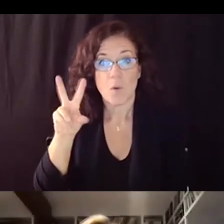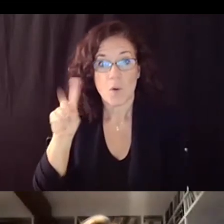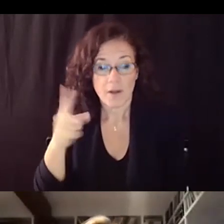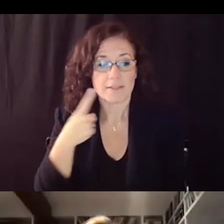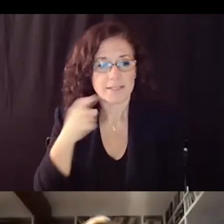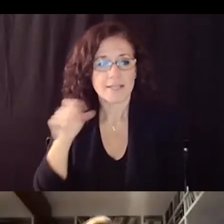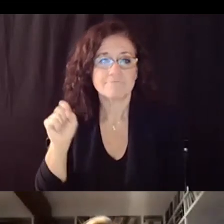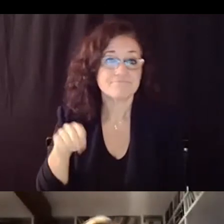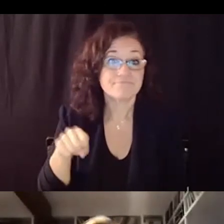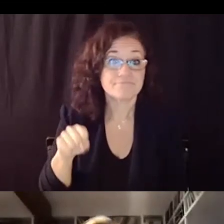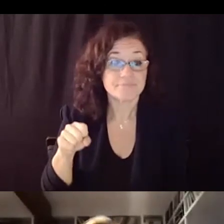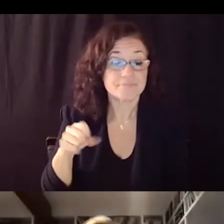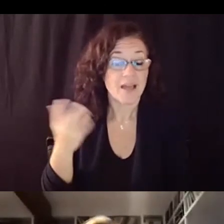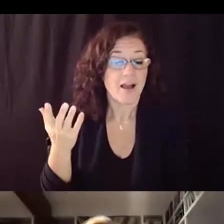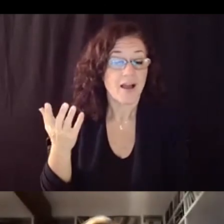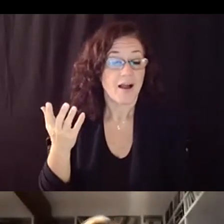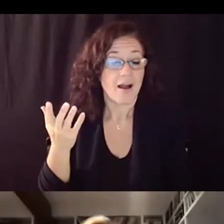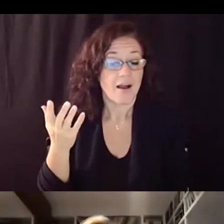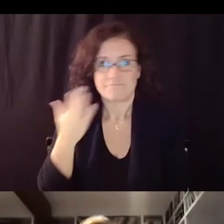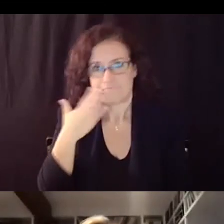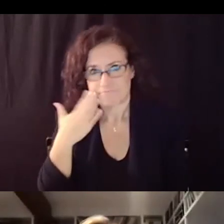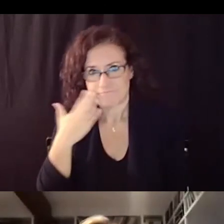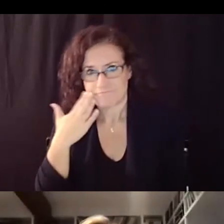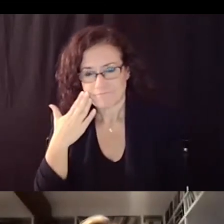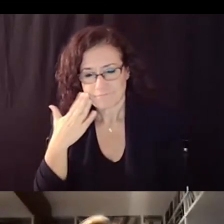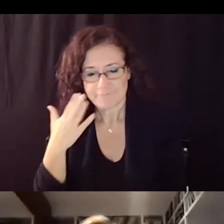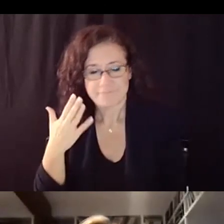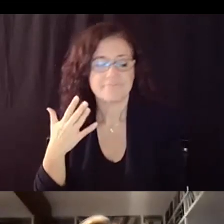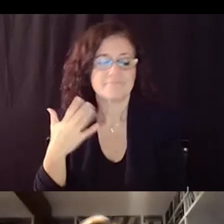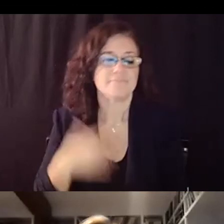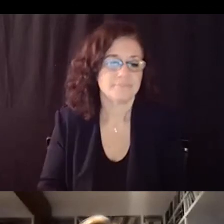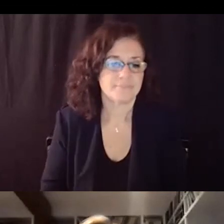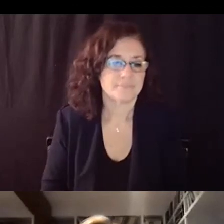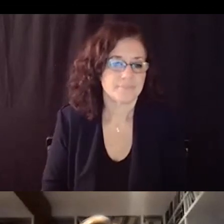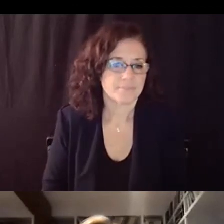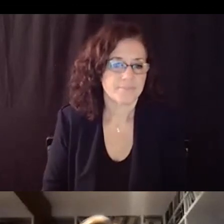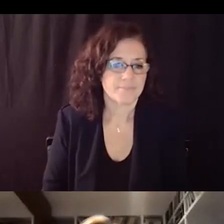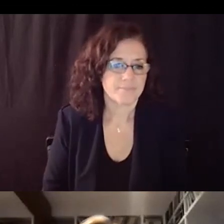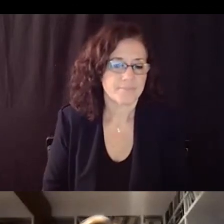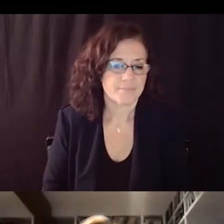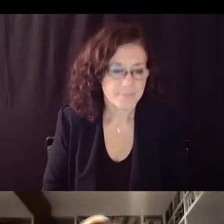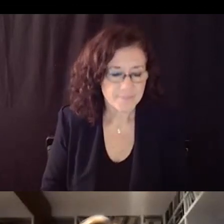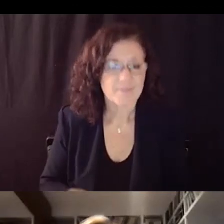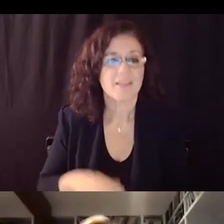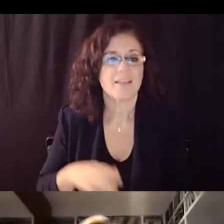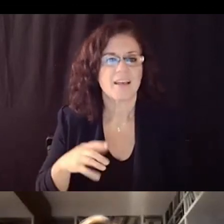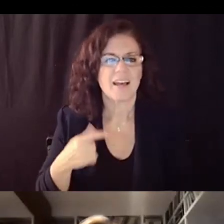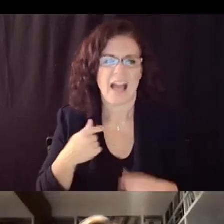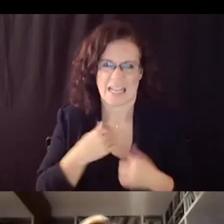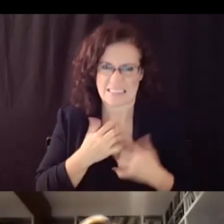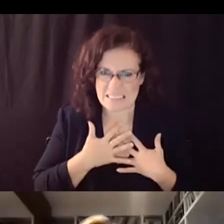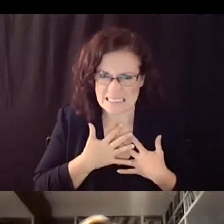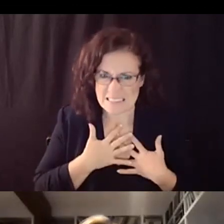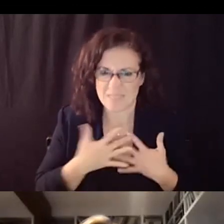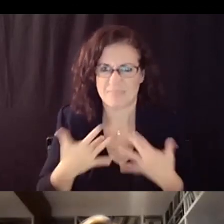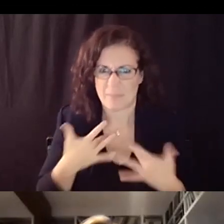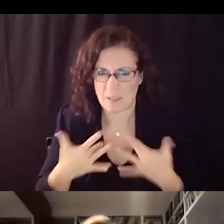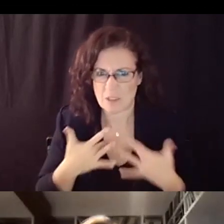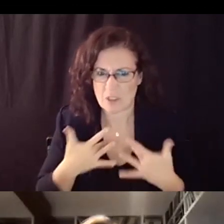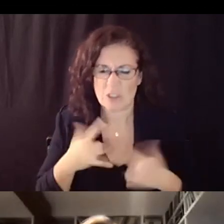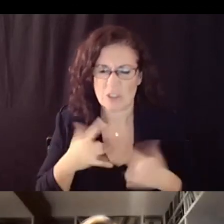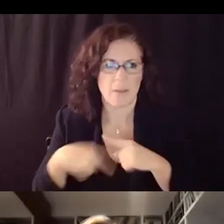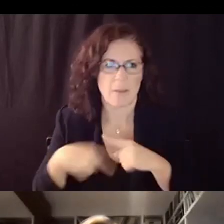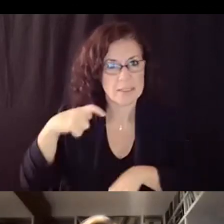do want to to strongly ask the board to reconsider the timeline and to consider um